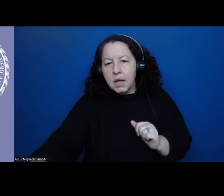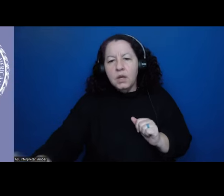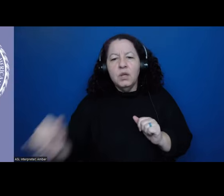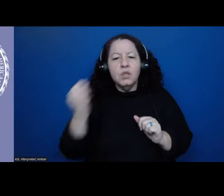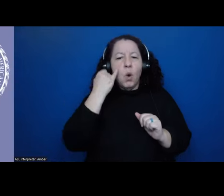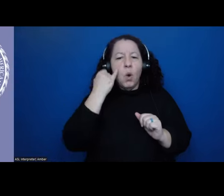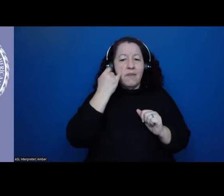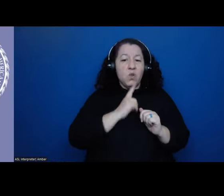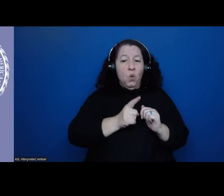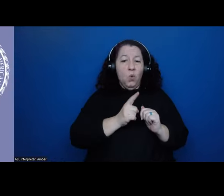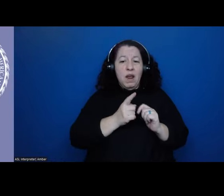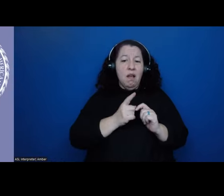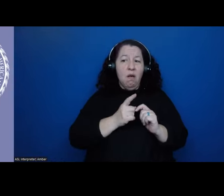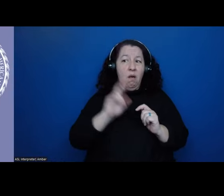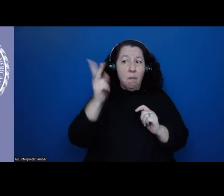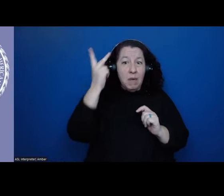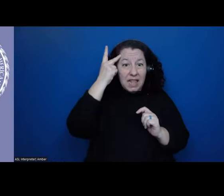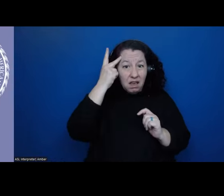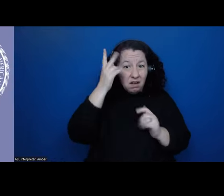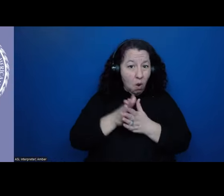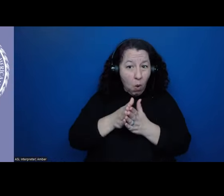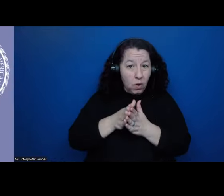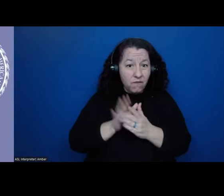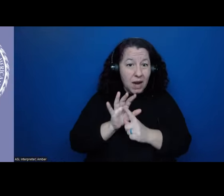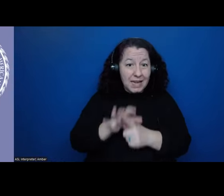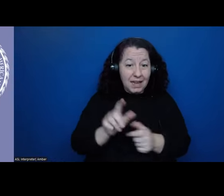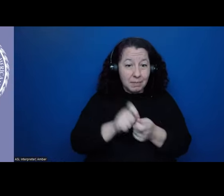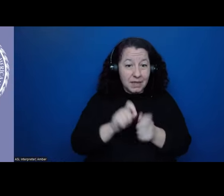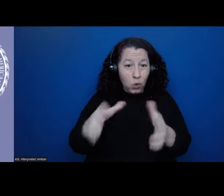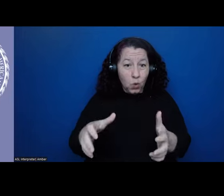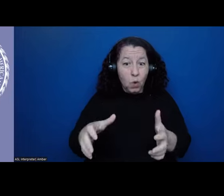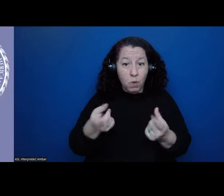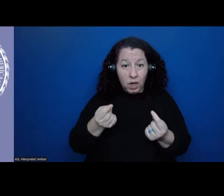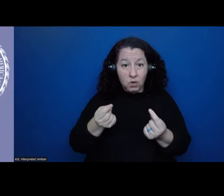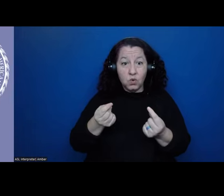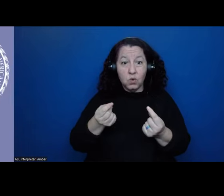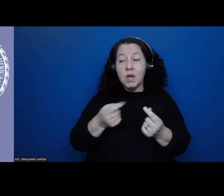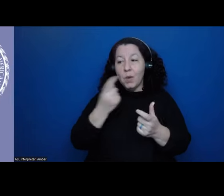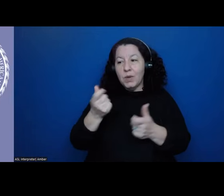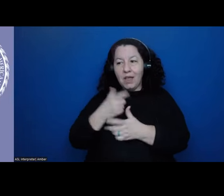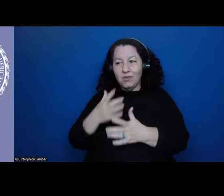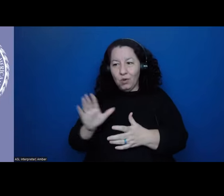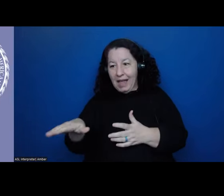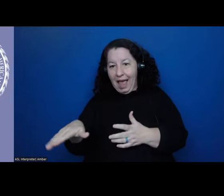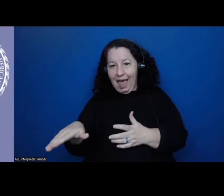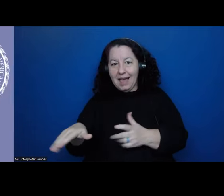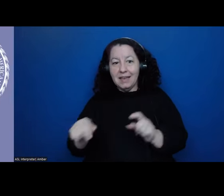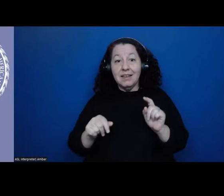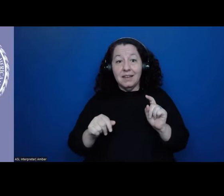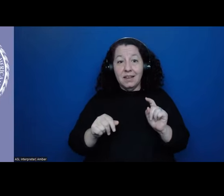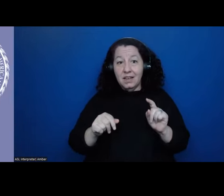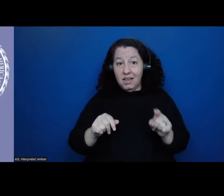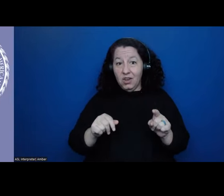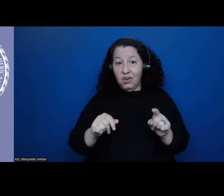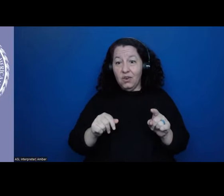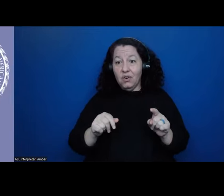for attacking a certain population, they would incentivize that to soldiers by saying like this, here taking captives is a two